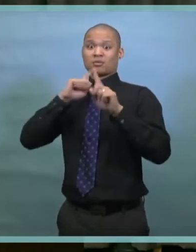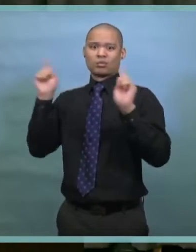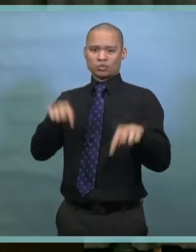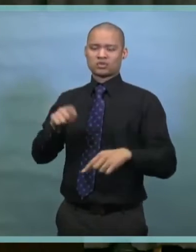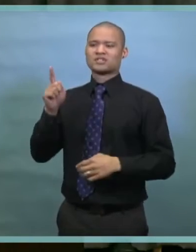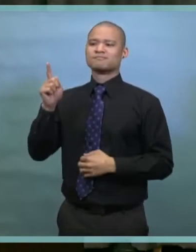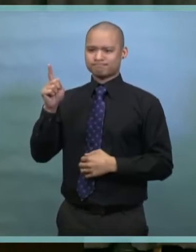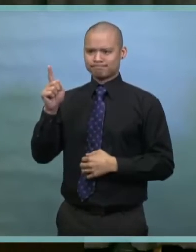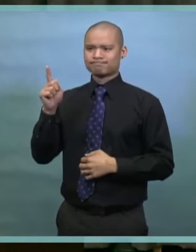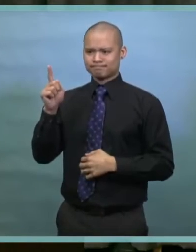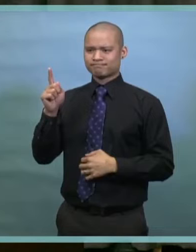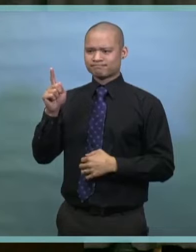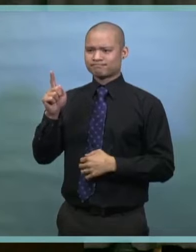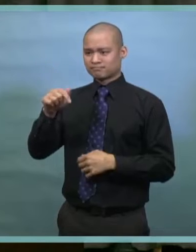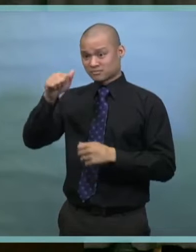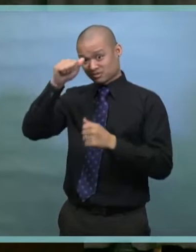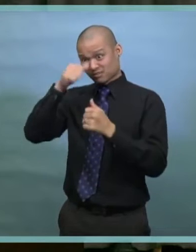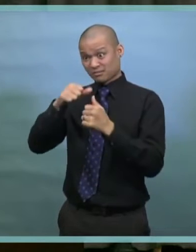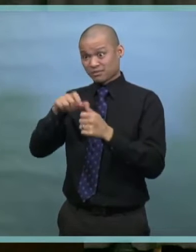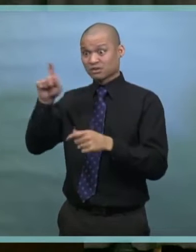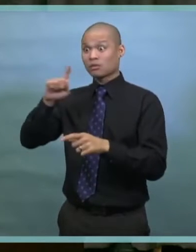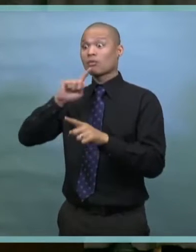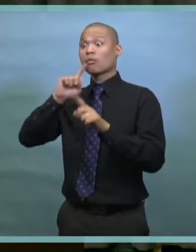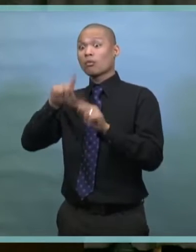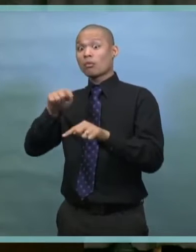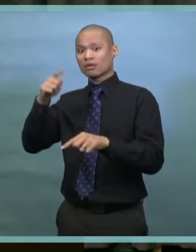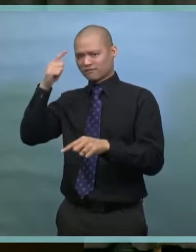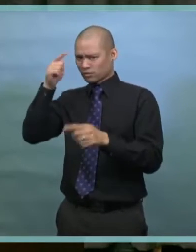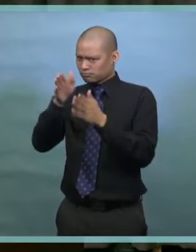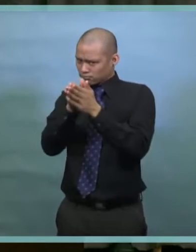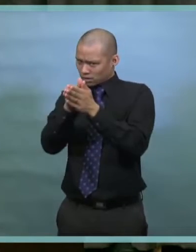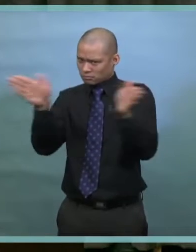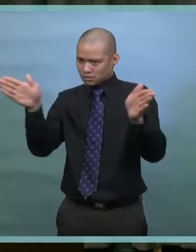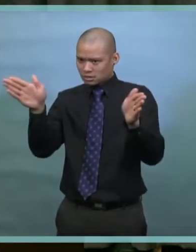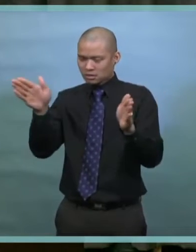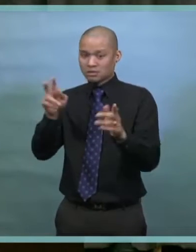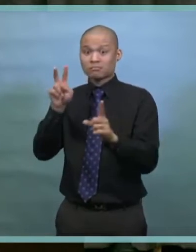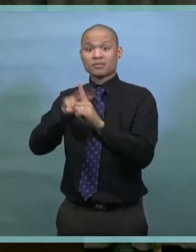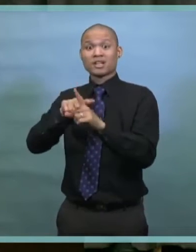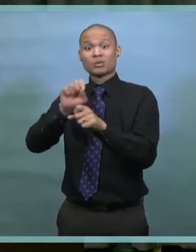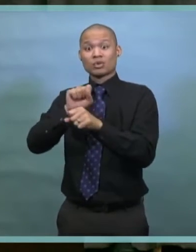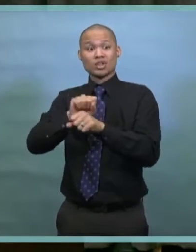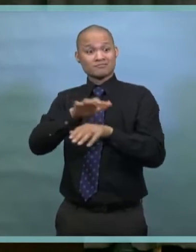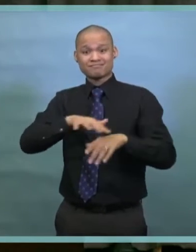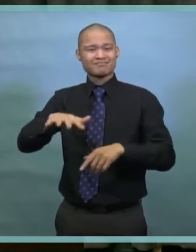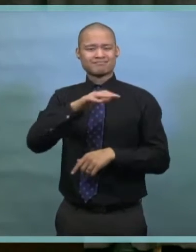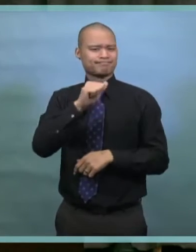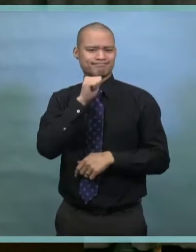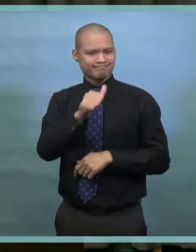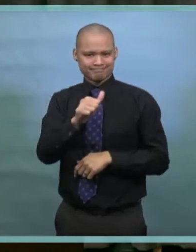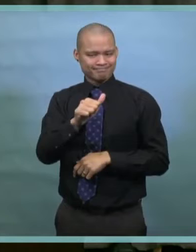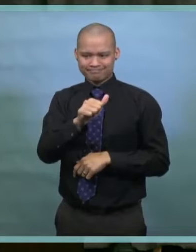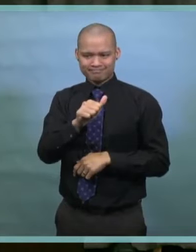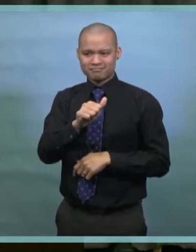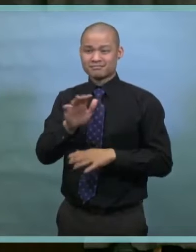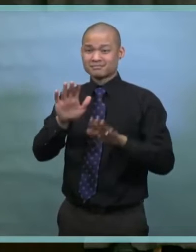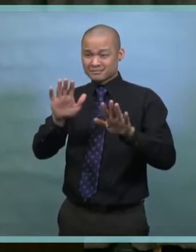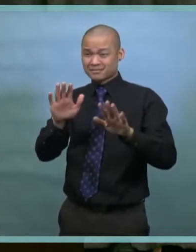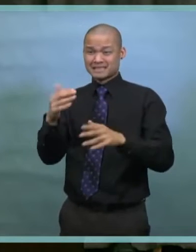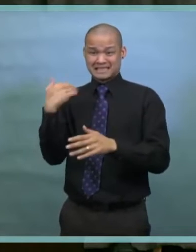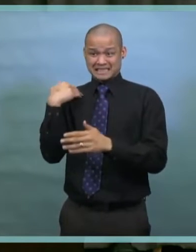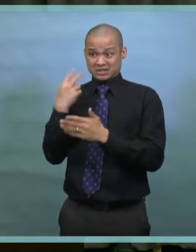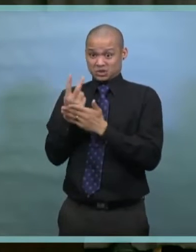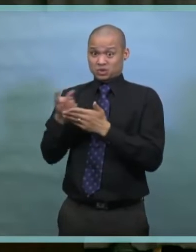not workplaces. However, again, the time for workplaces to implement social distancing strategies was almost two weeks ago, and we expect